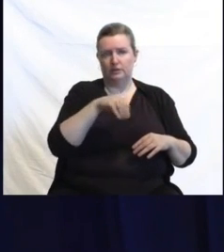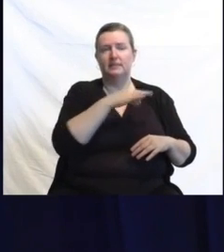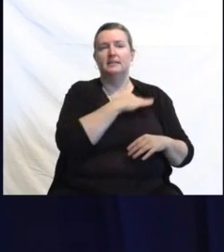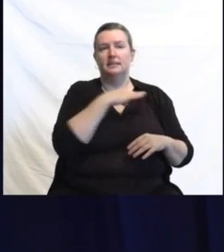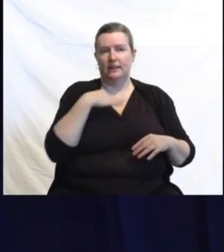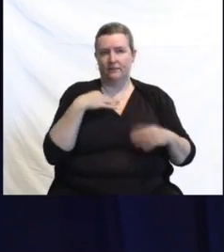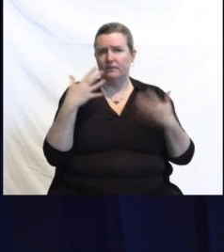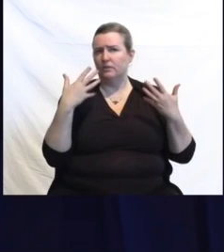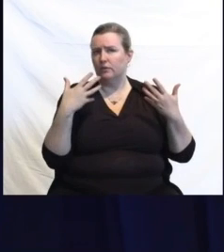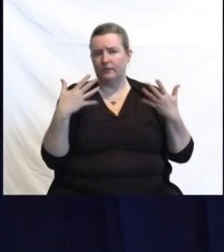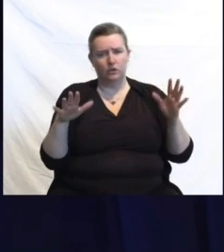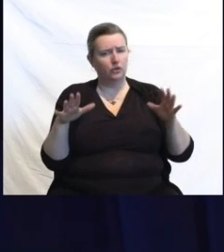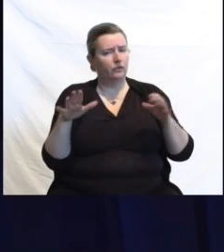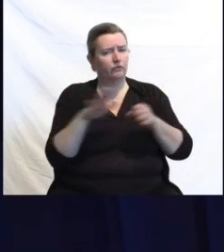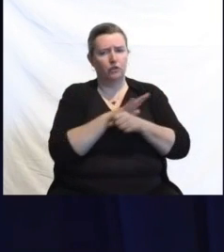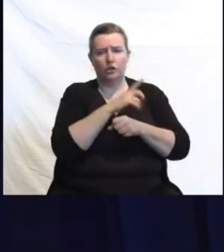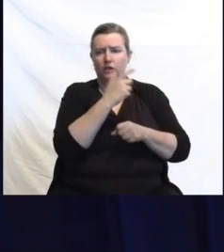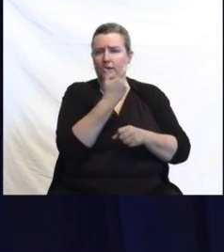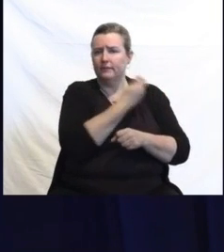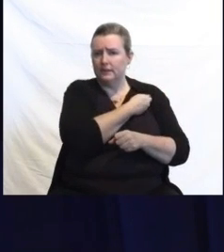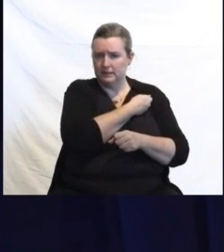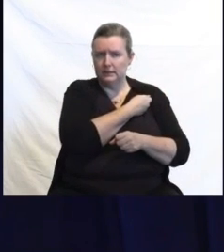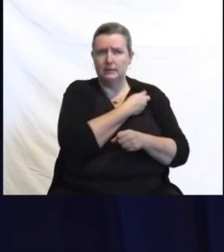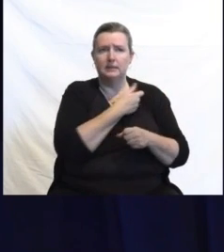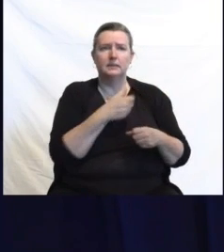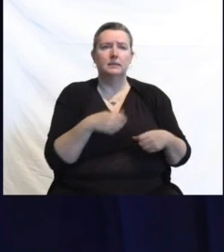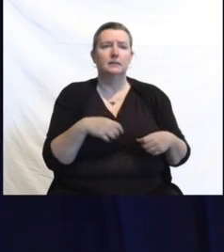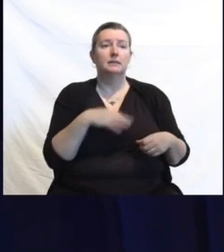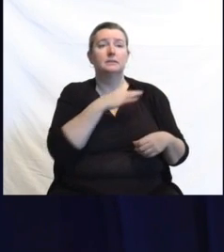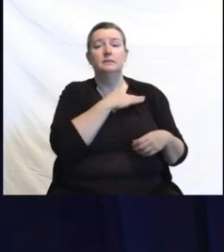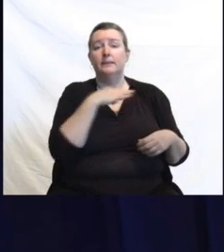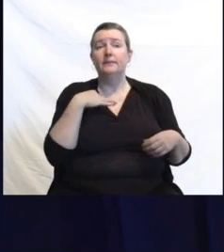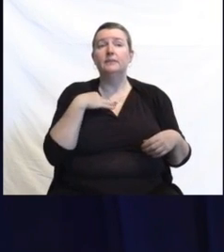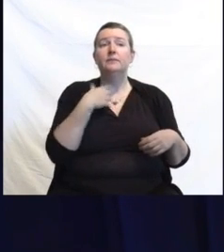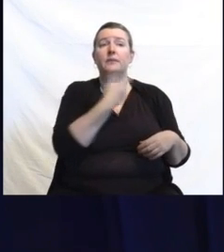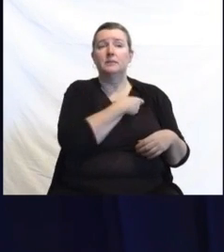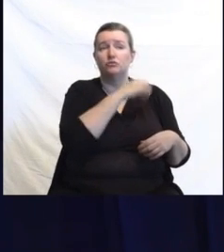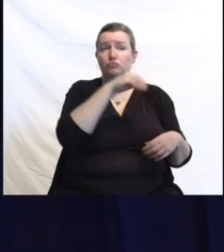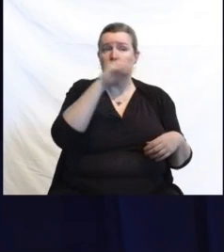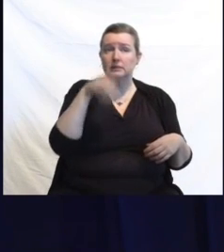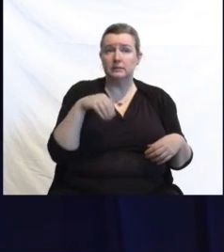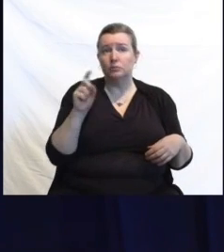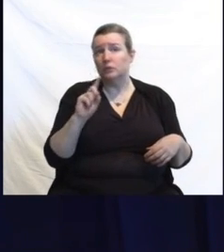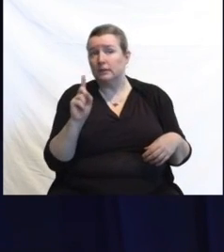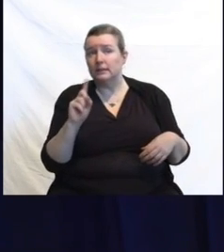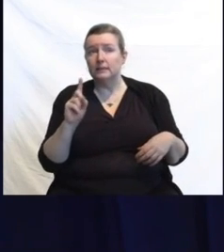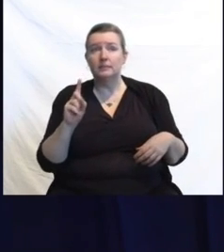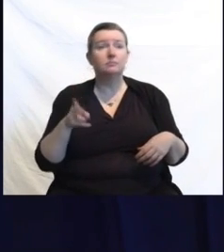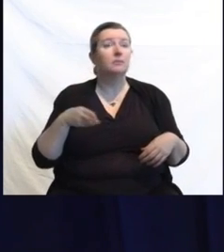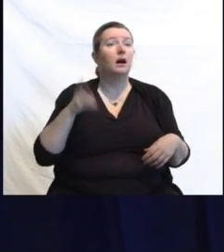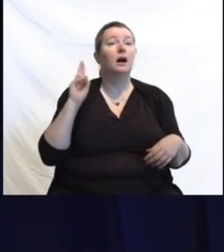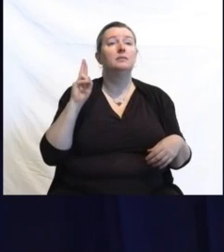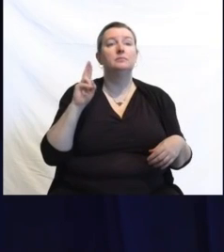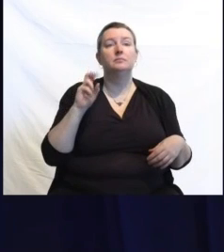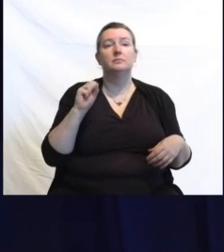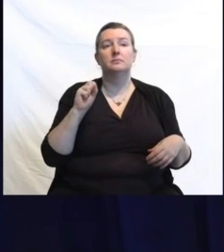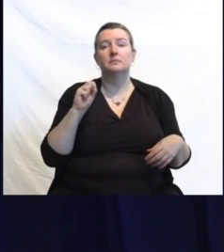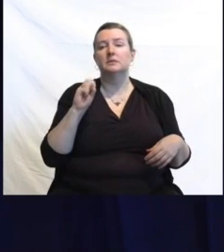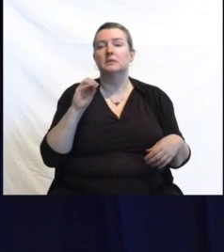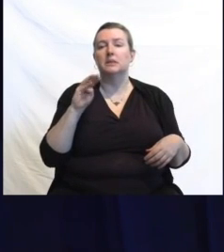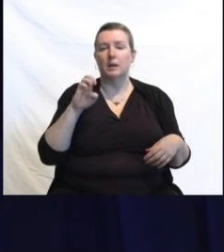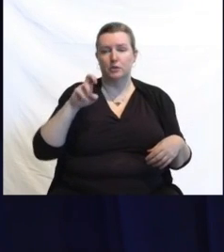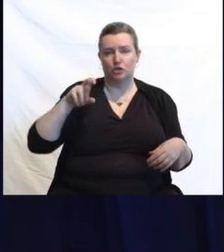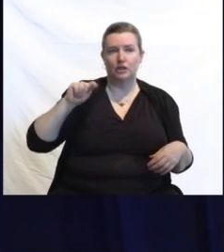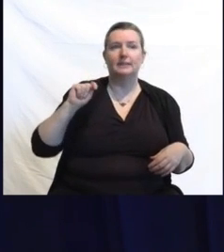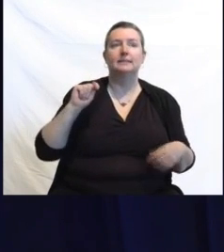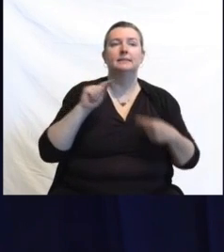vaccinated. Staff vaccination rates were highest in Somerset and Bergen counties, lowest